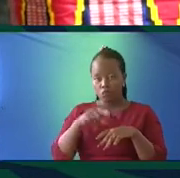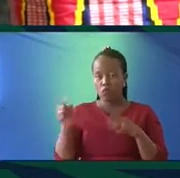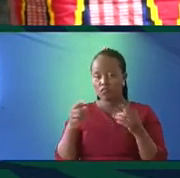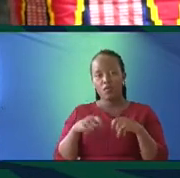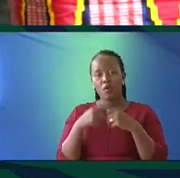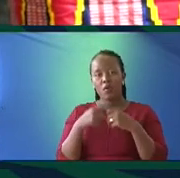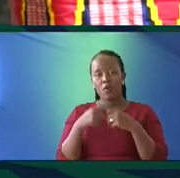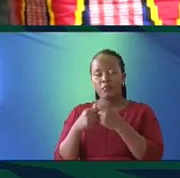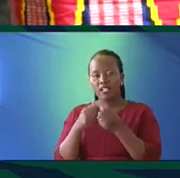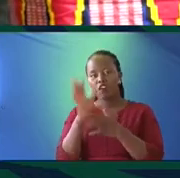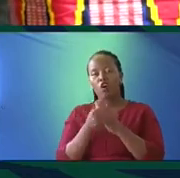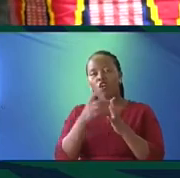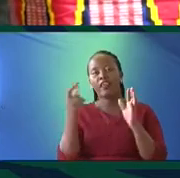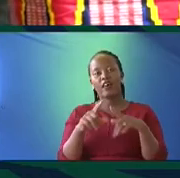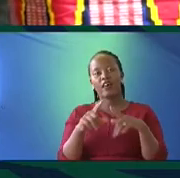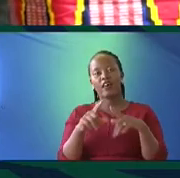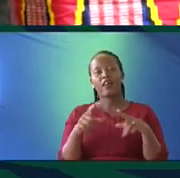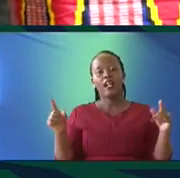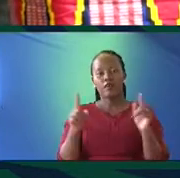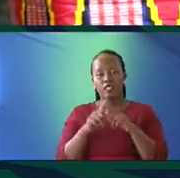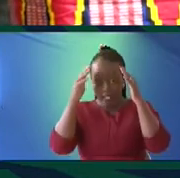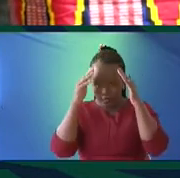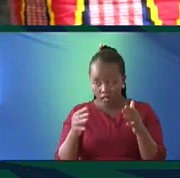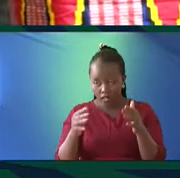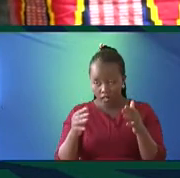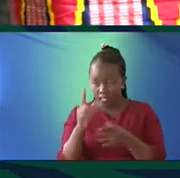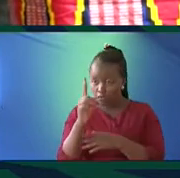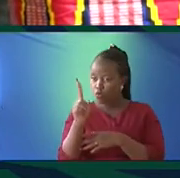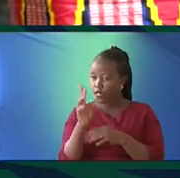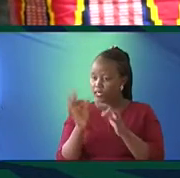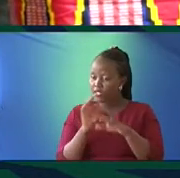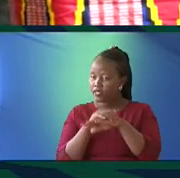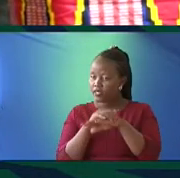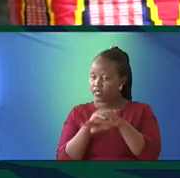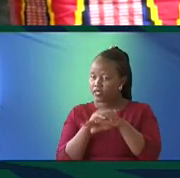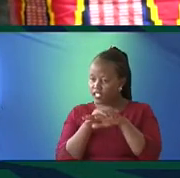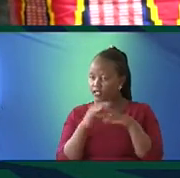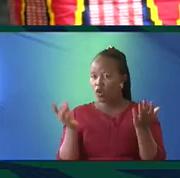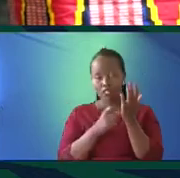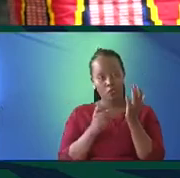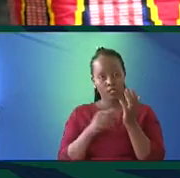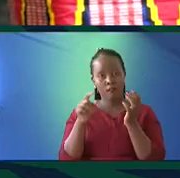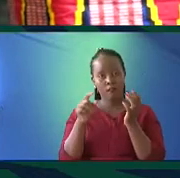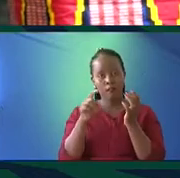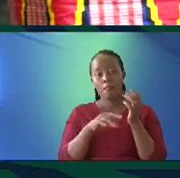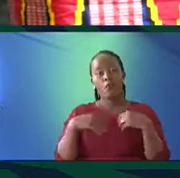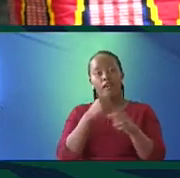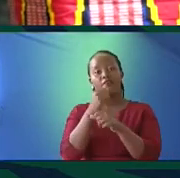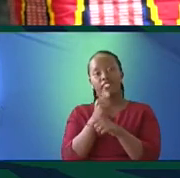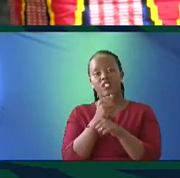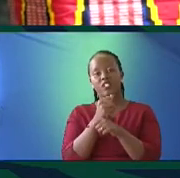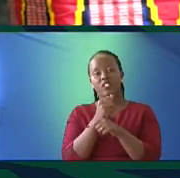languages of Africa and concentrate on one, whether it's English or Kiswahili for that matter, then we are running the danger of